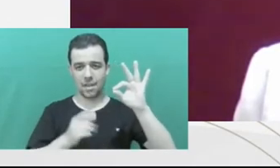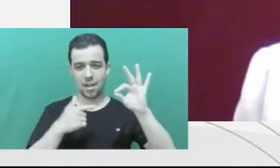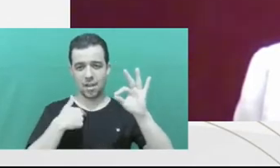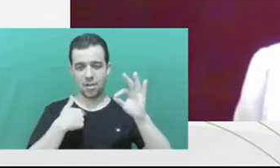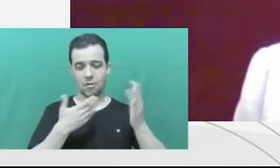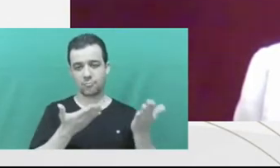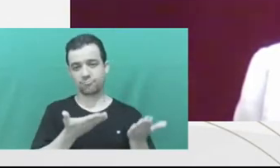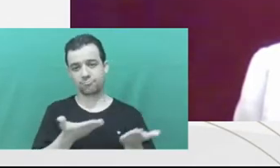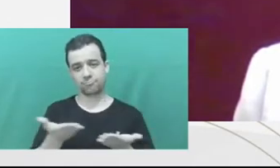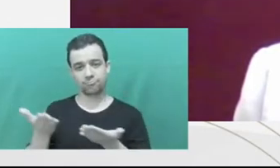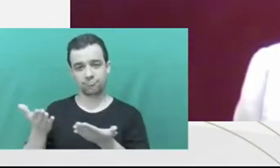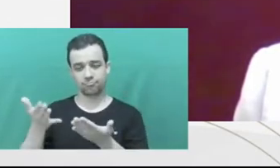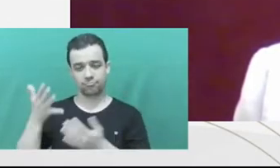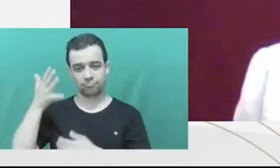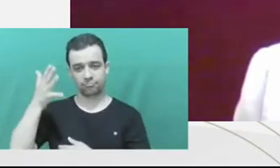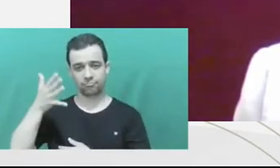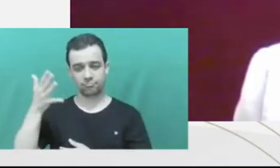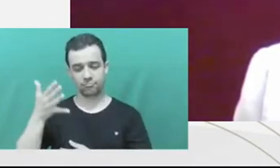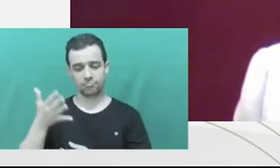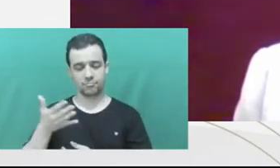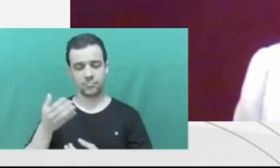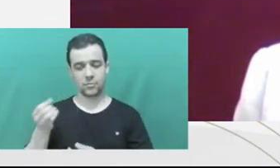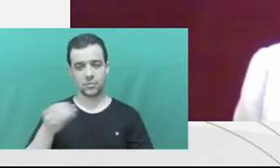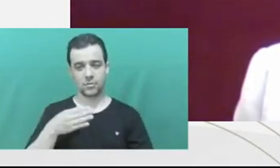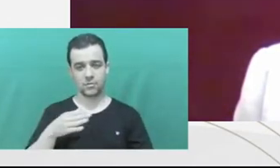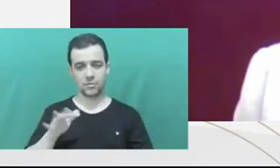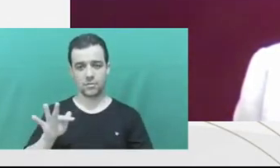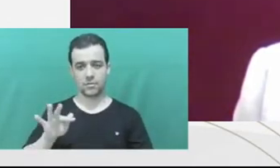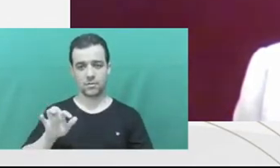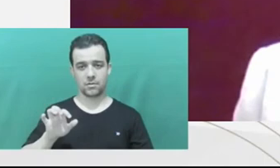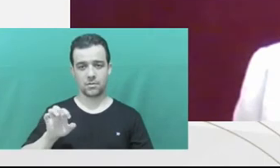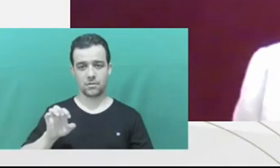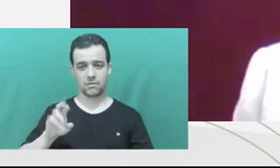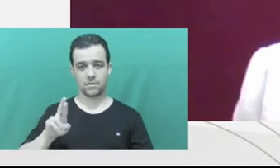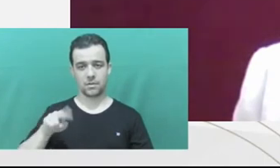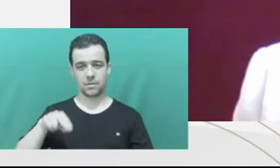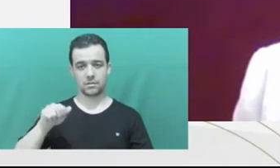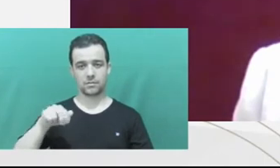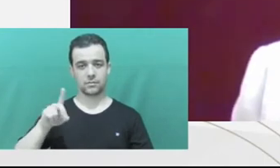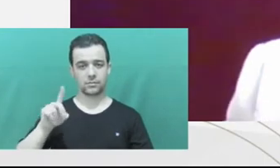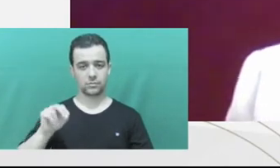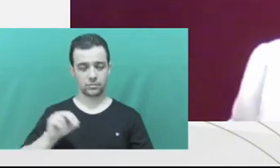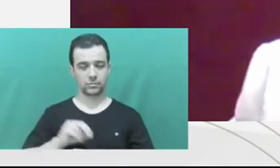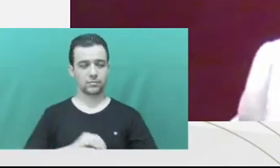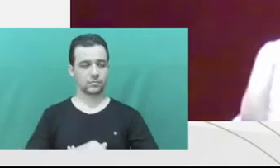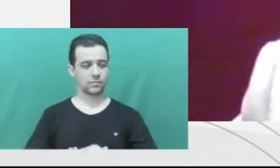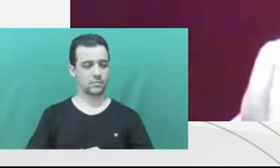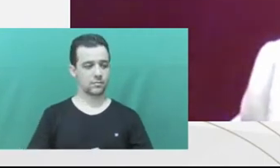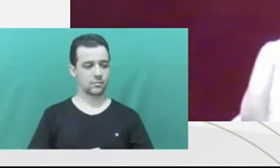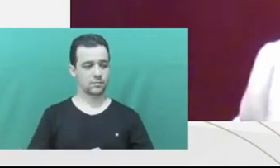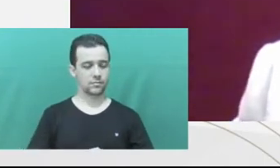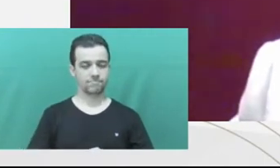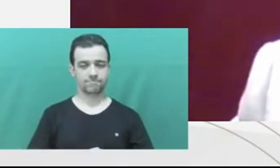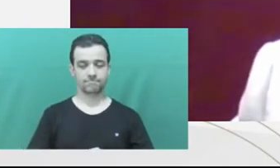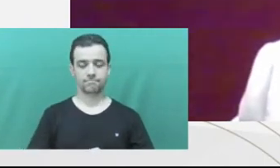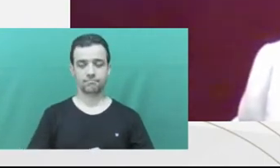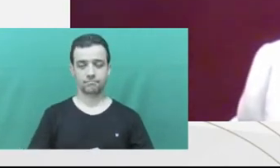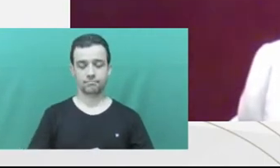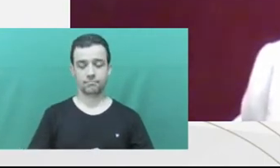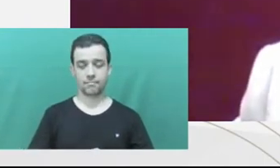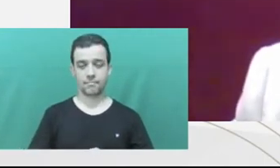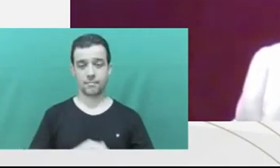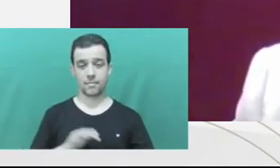his whole resume. So, he's very accomplished and very good. Okay,